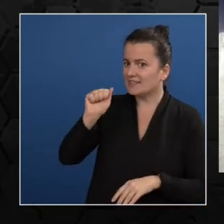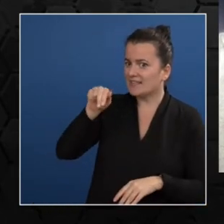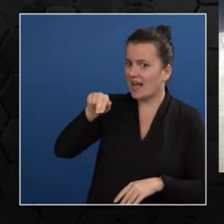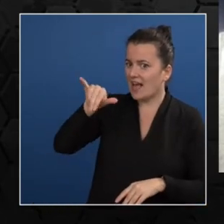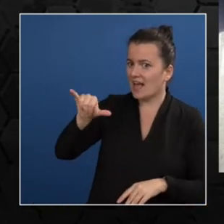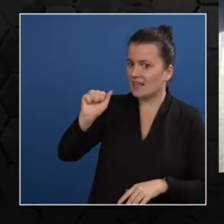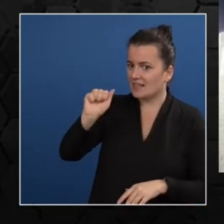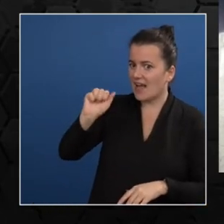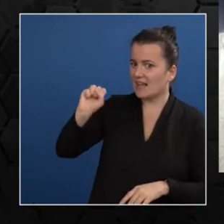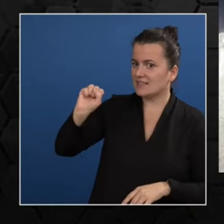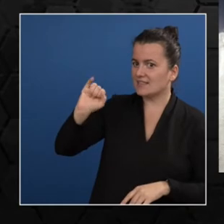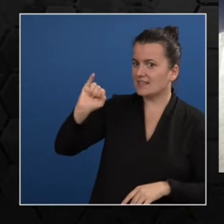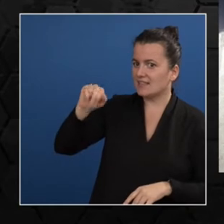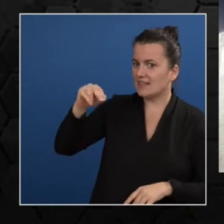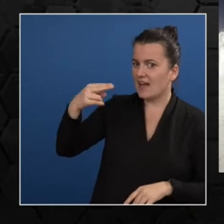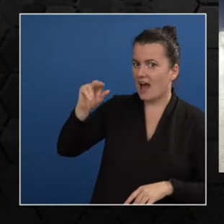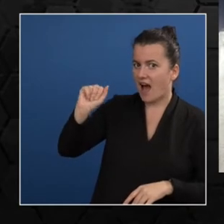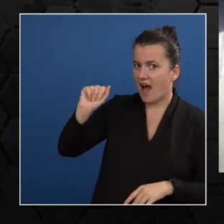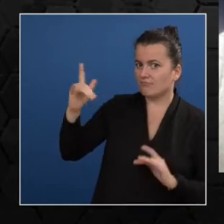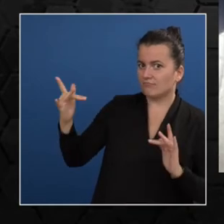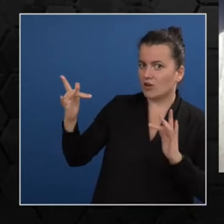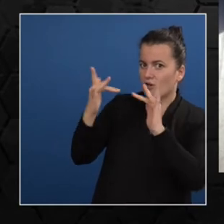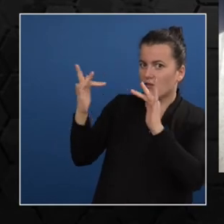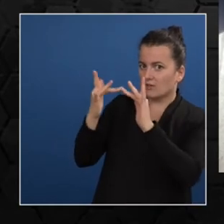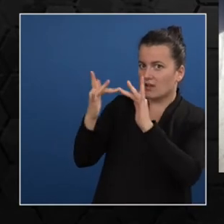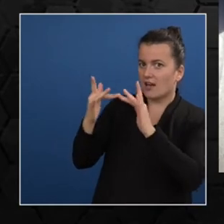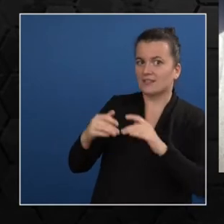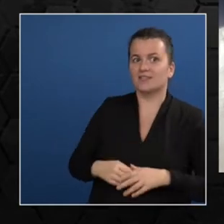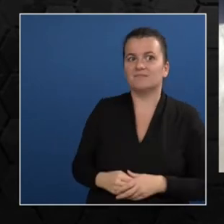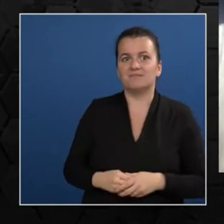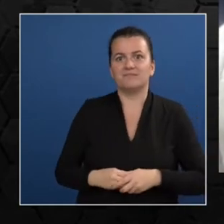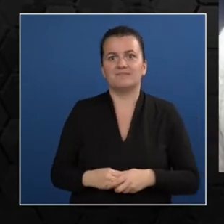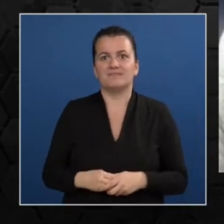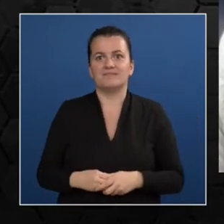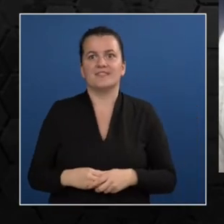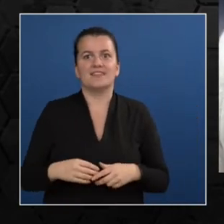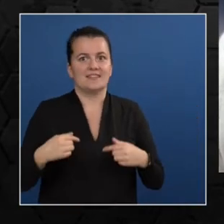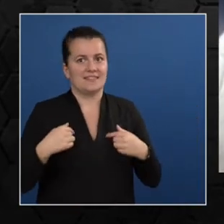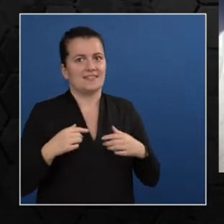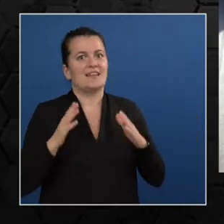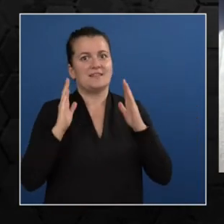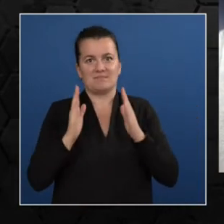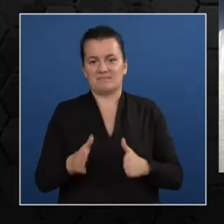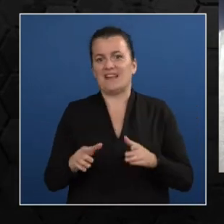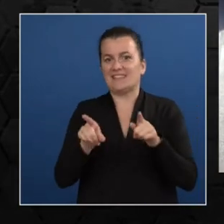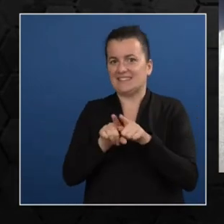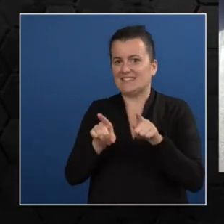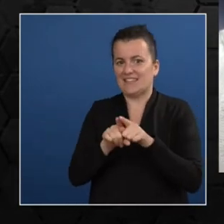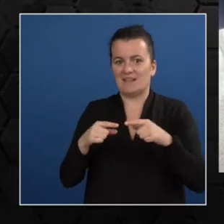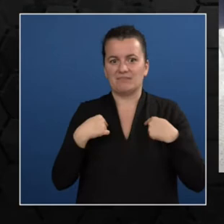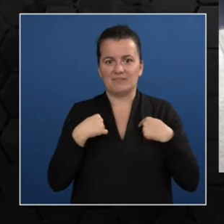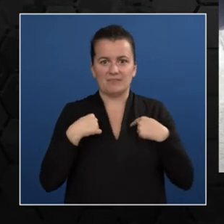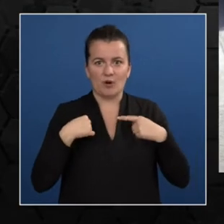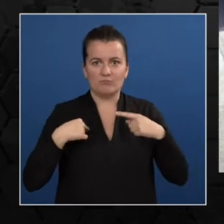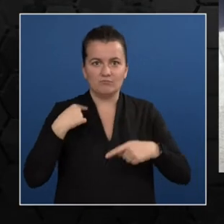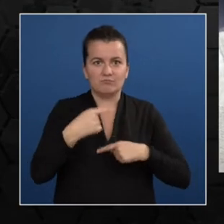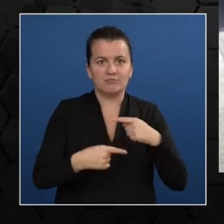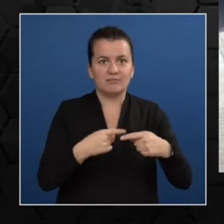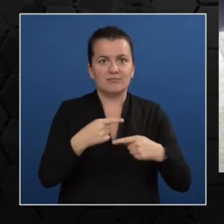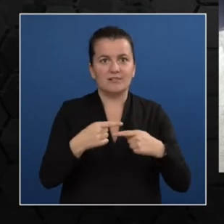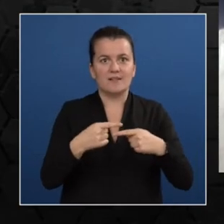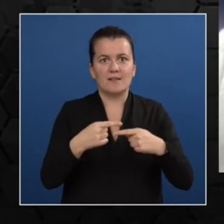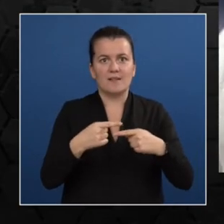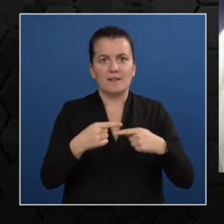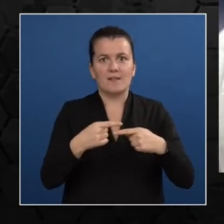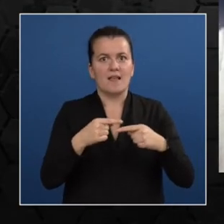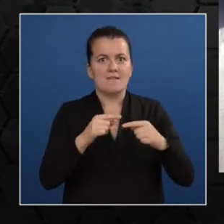doing after this conference. I need to grow my skills too. Yeah, I think you will have 24 hours to